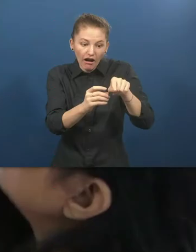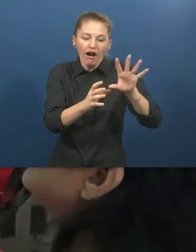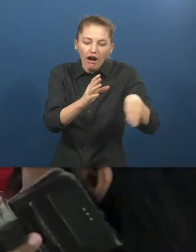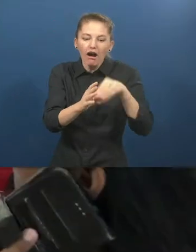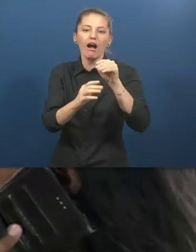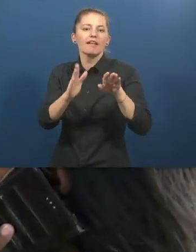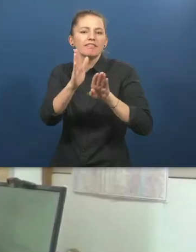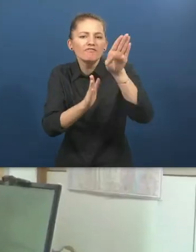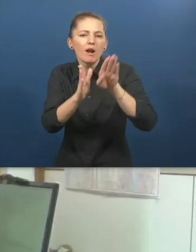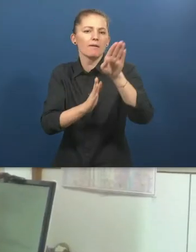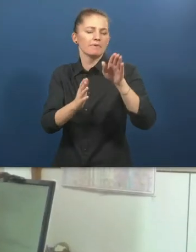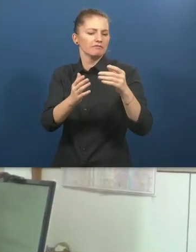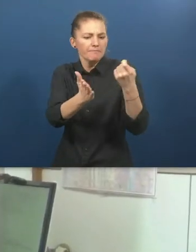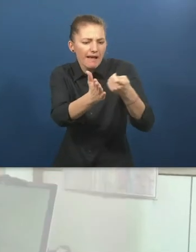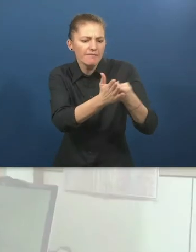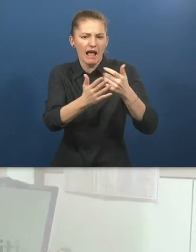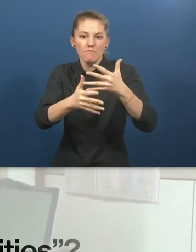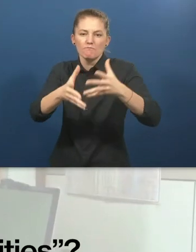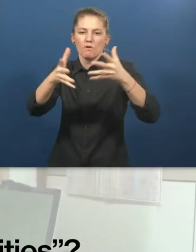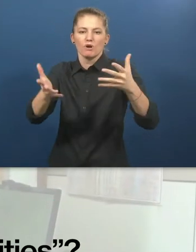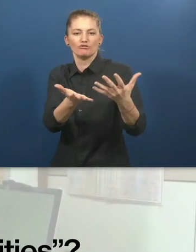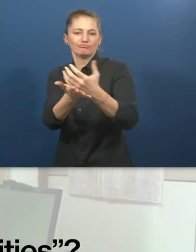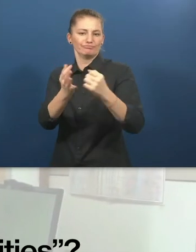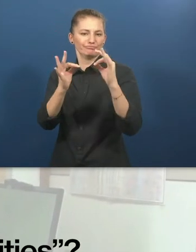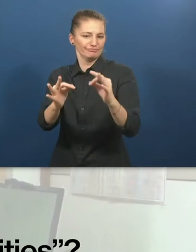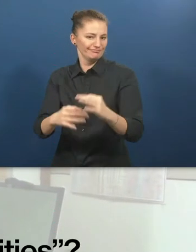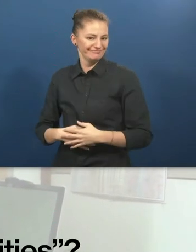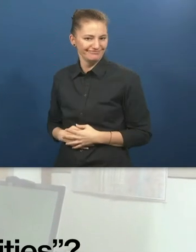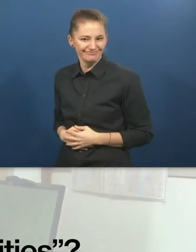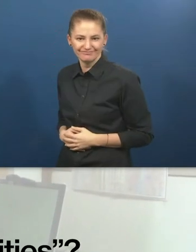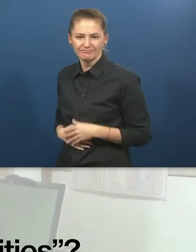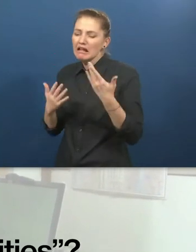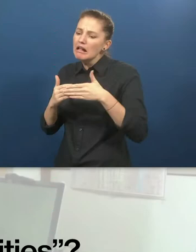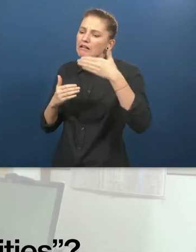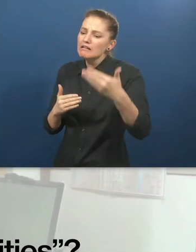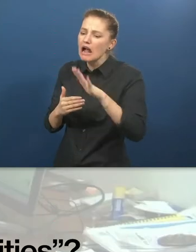products. What is next for income generation activities?